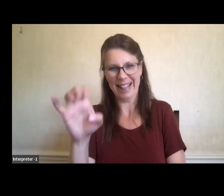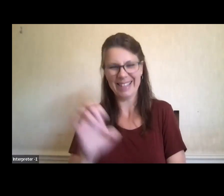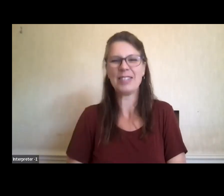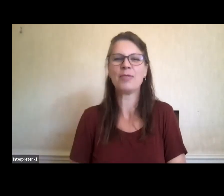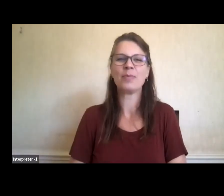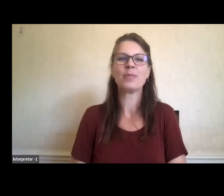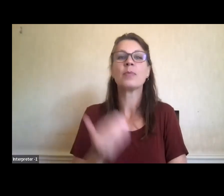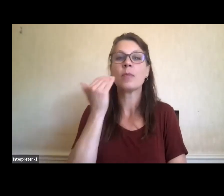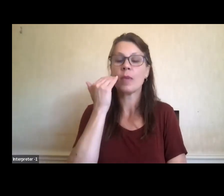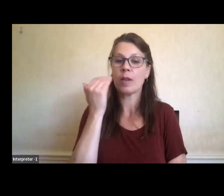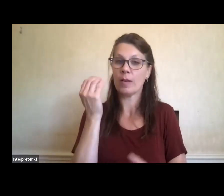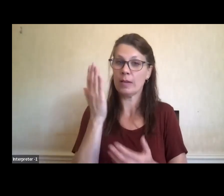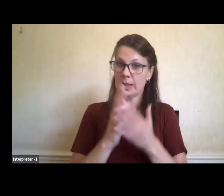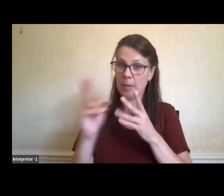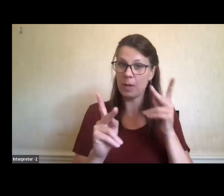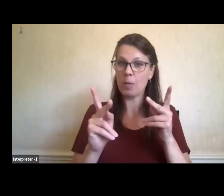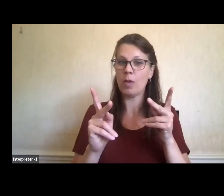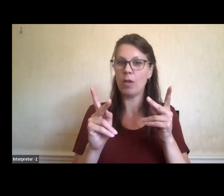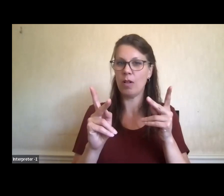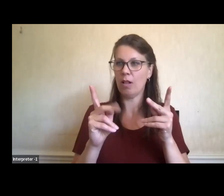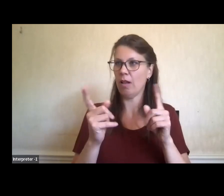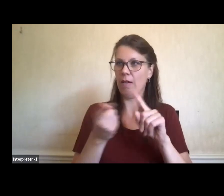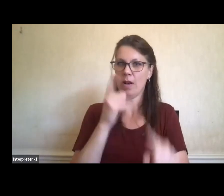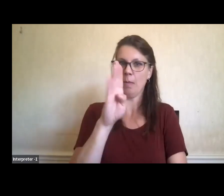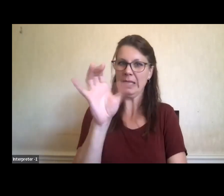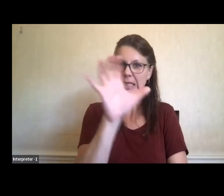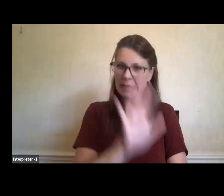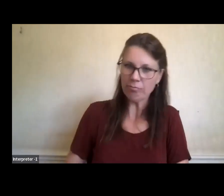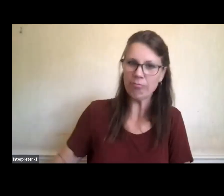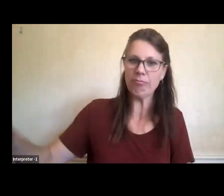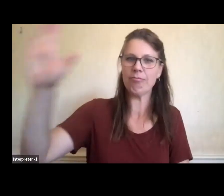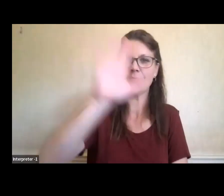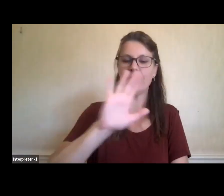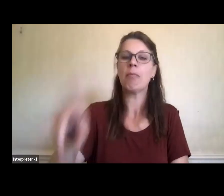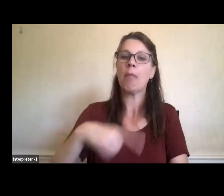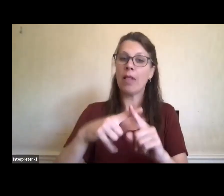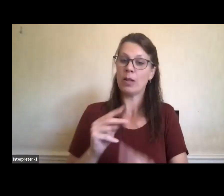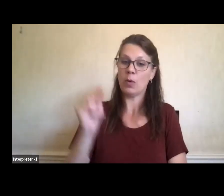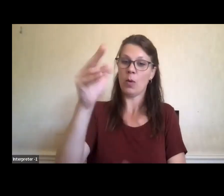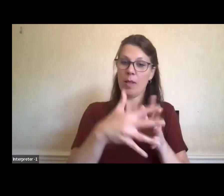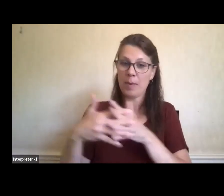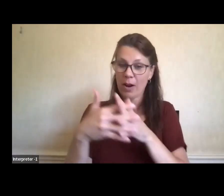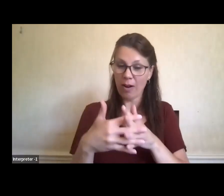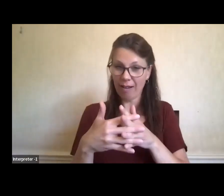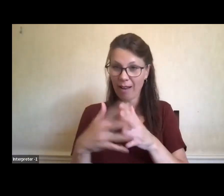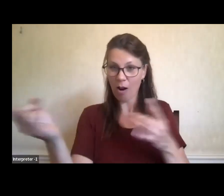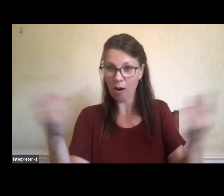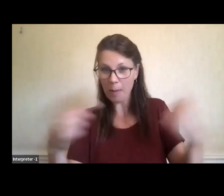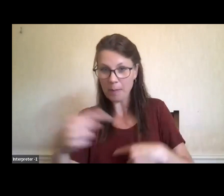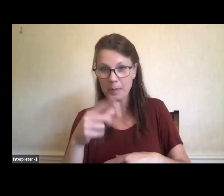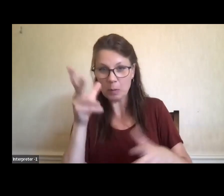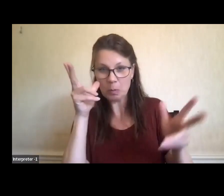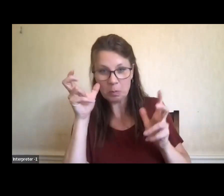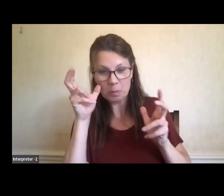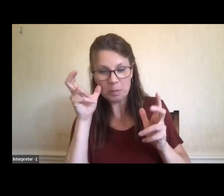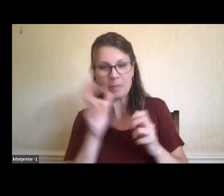have people joining us from all across the province of BC, as well as North America. So, welcome wherever you